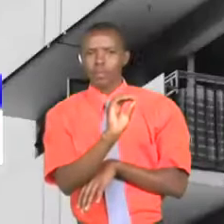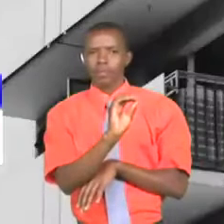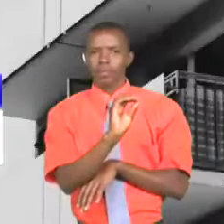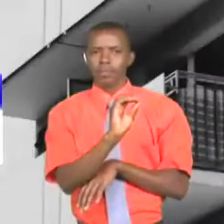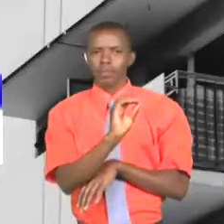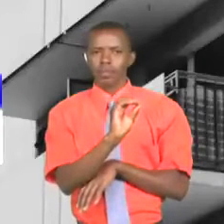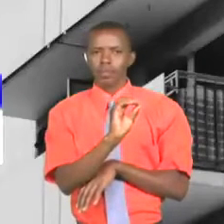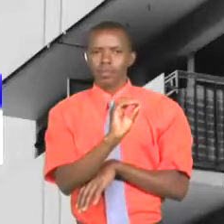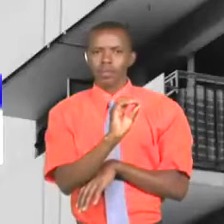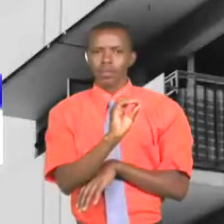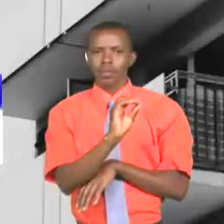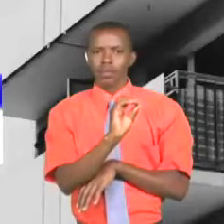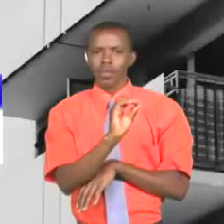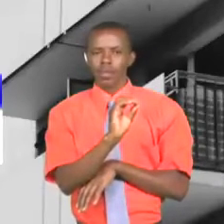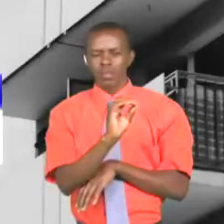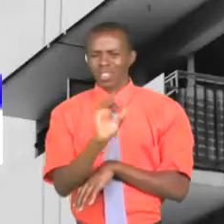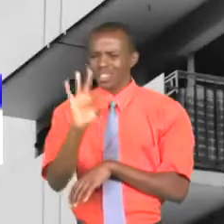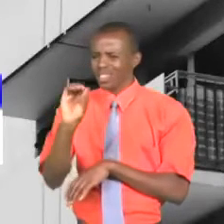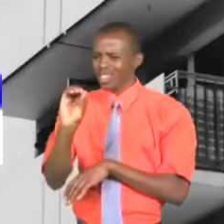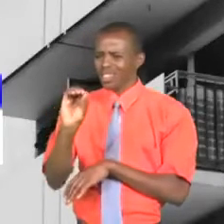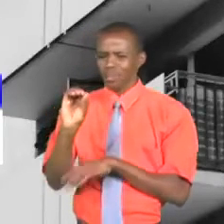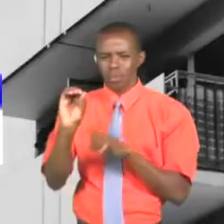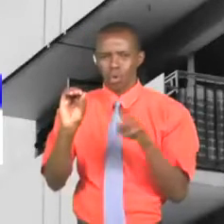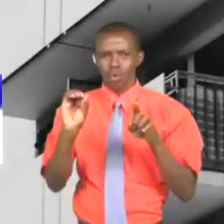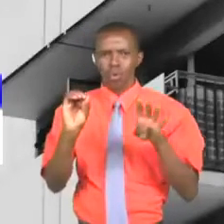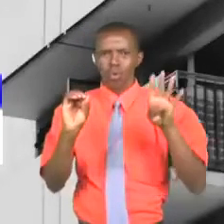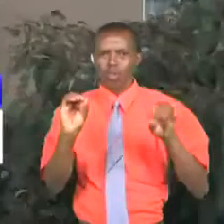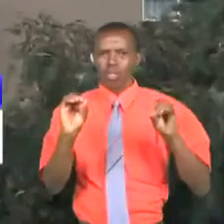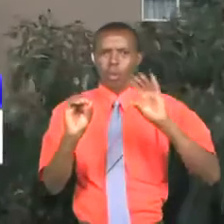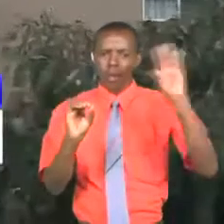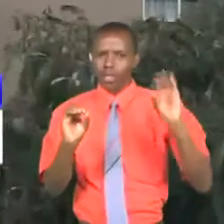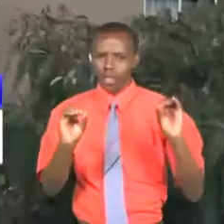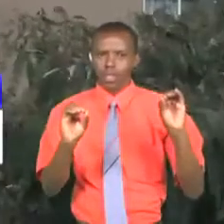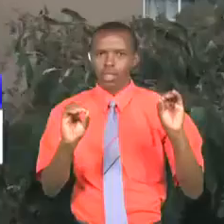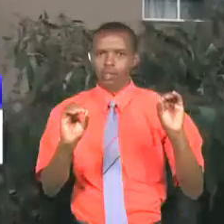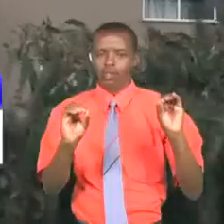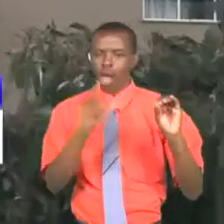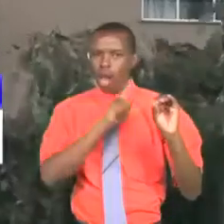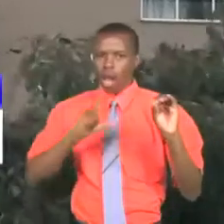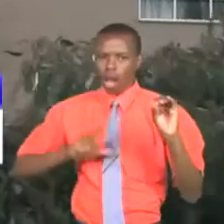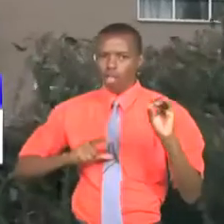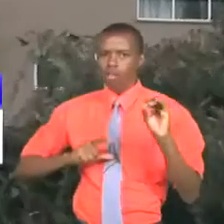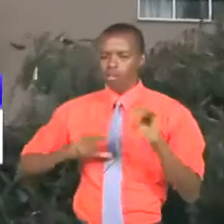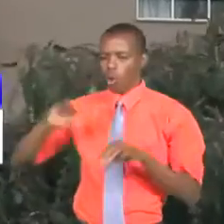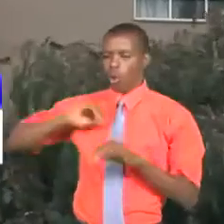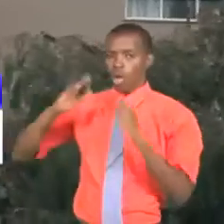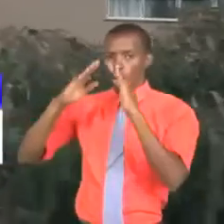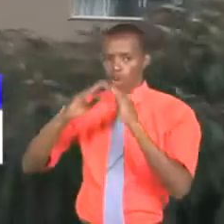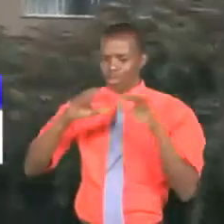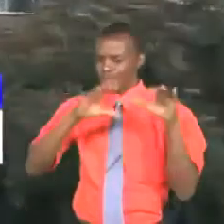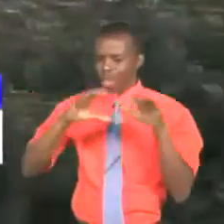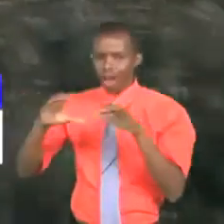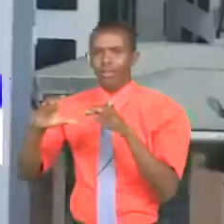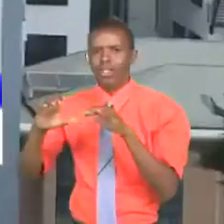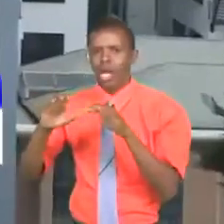But I think on average, it would range around 30, 30-40 on average. Landlords owning residential properties are now struggling